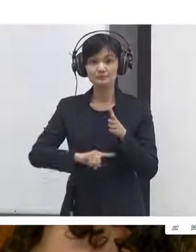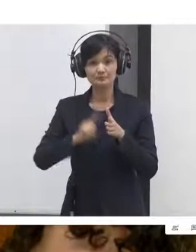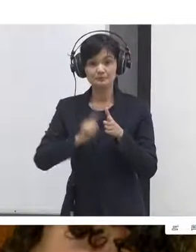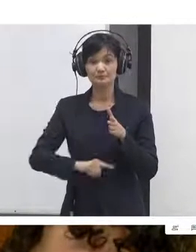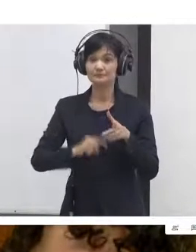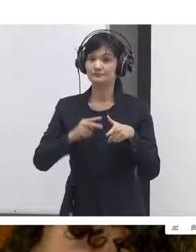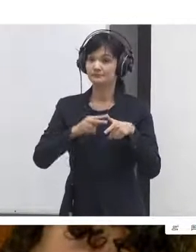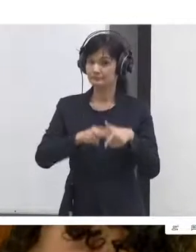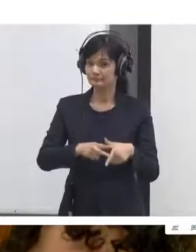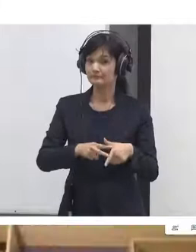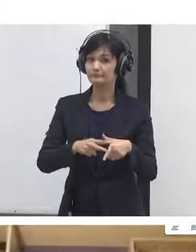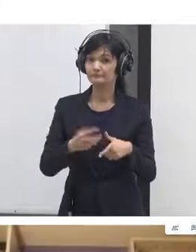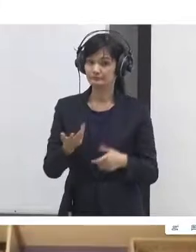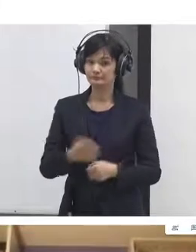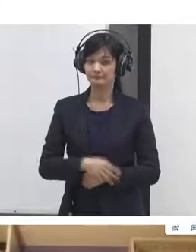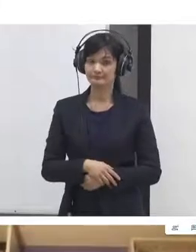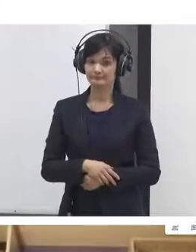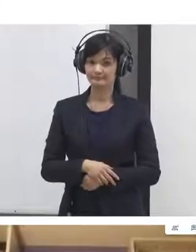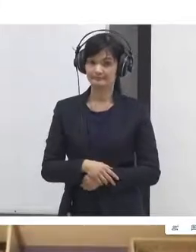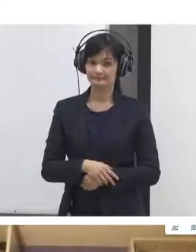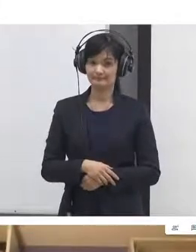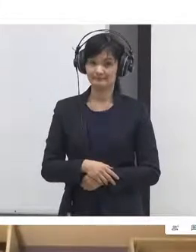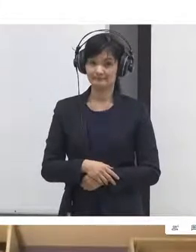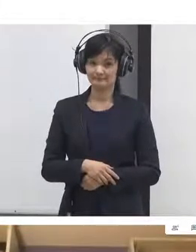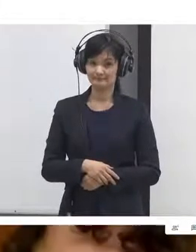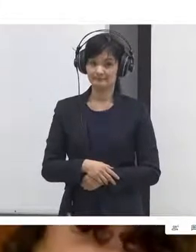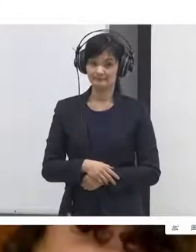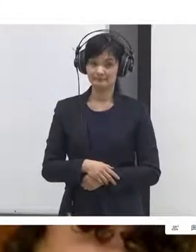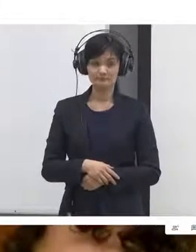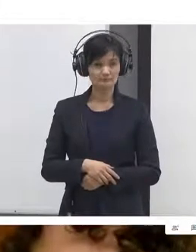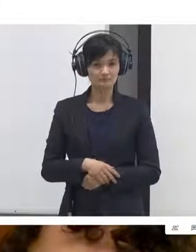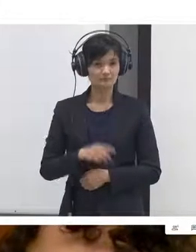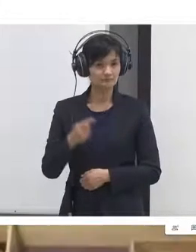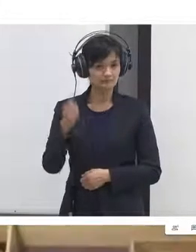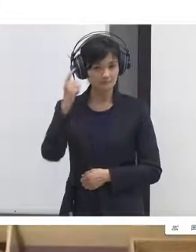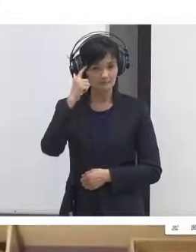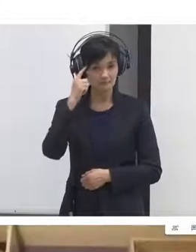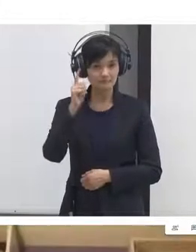do you want me to have a go with that Liz yep and then I'll go okay